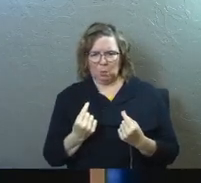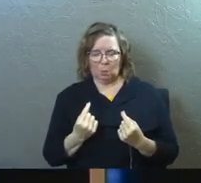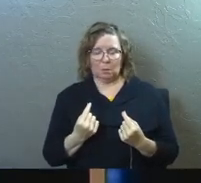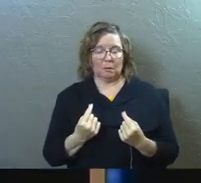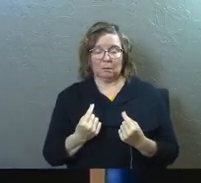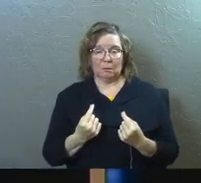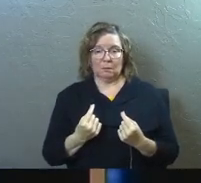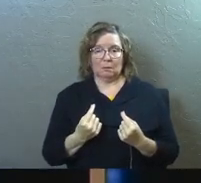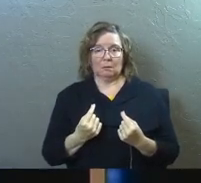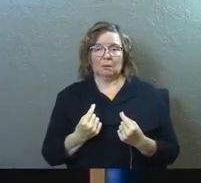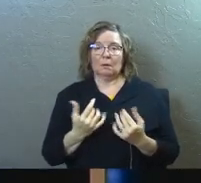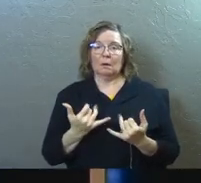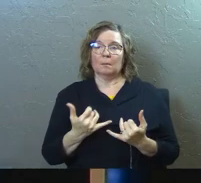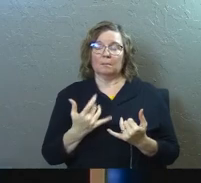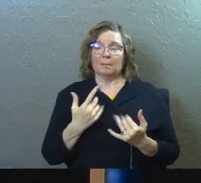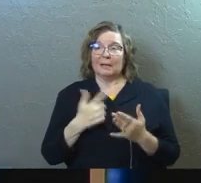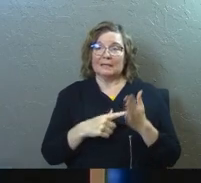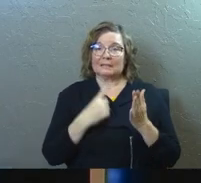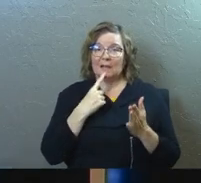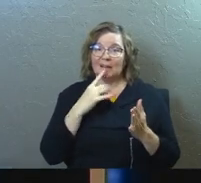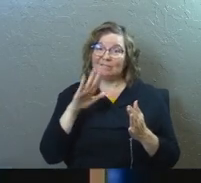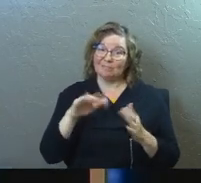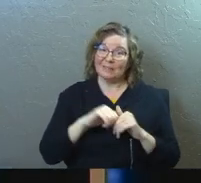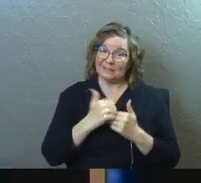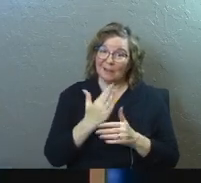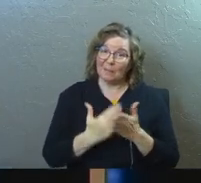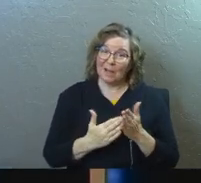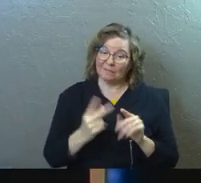when he was telling the story, he looked back, and he's like, somehow we did it.